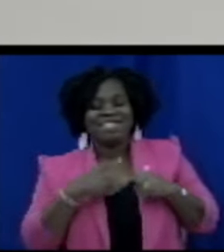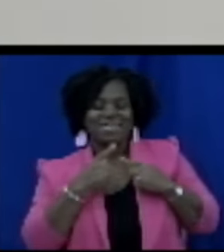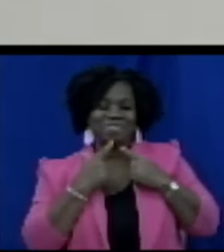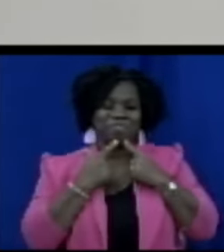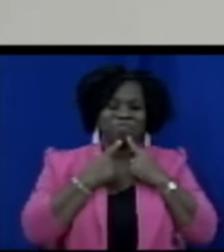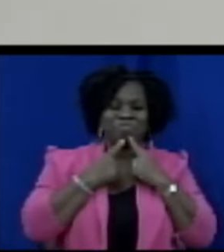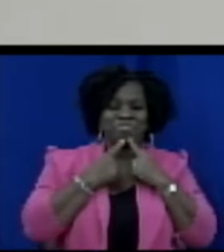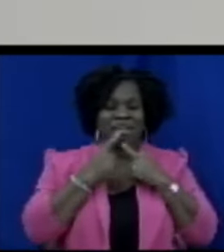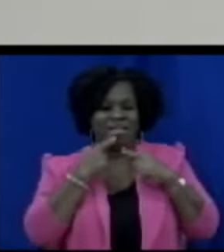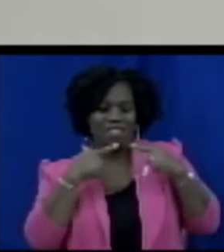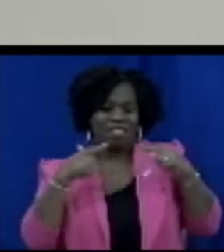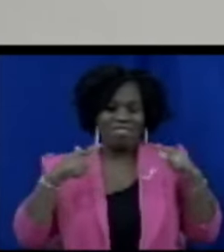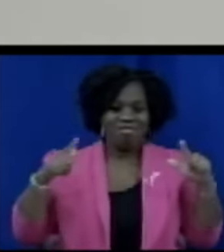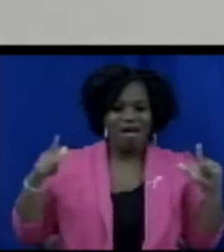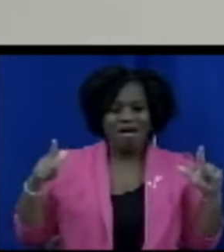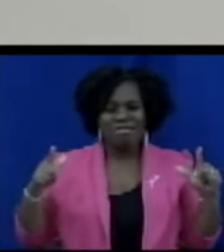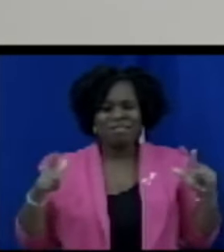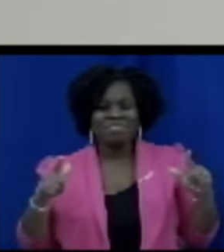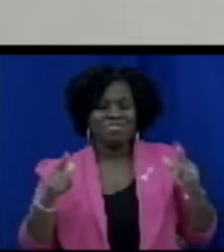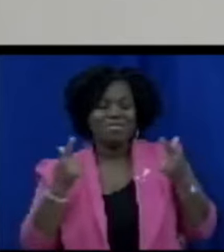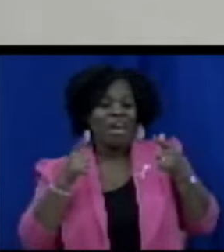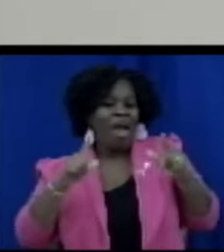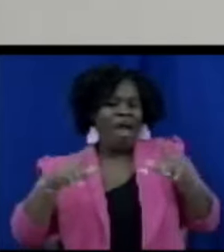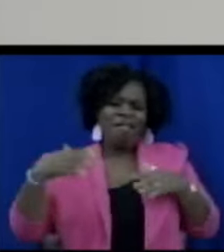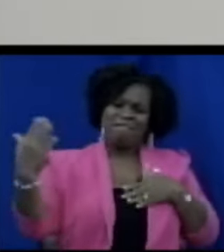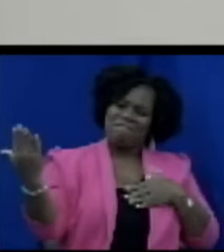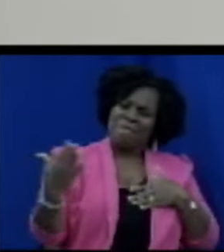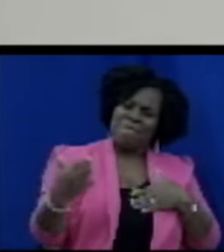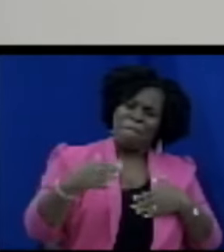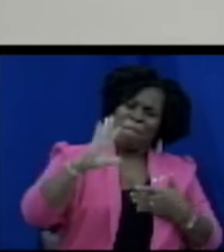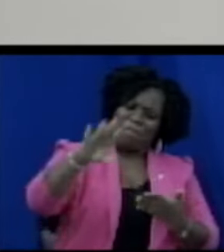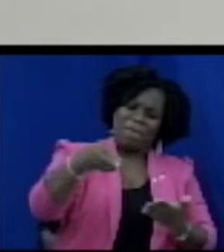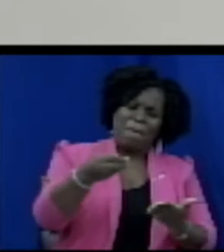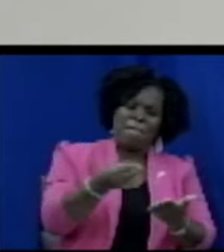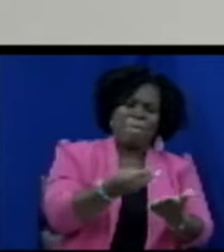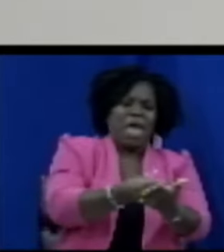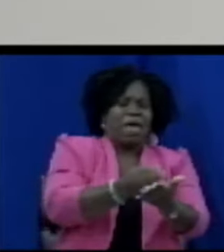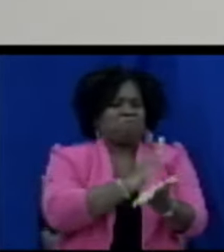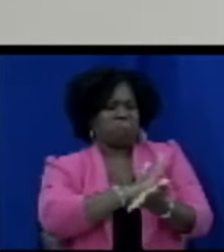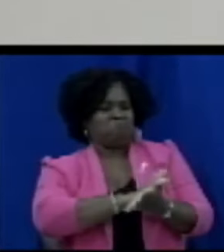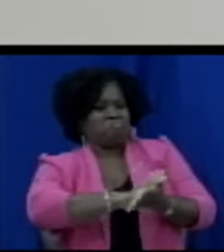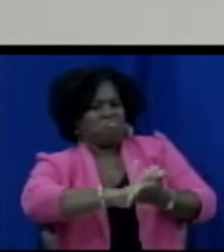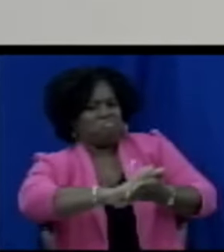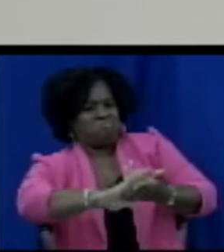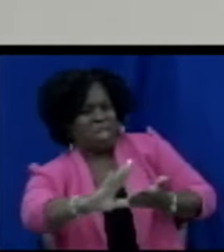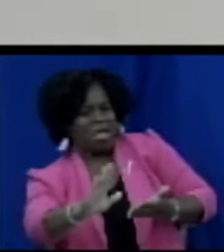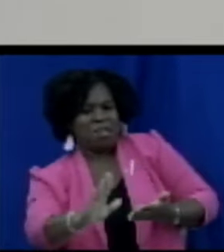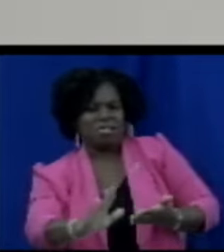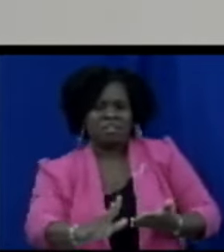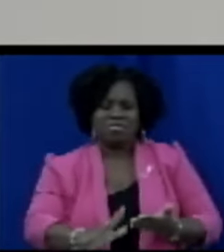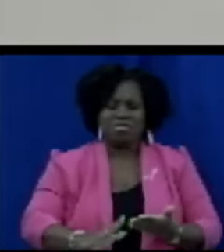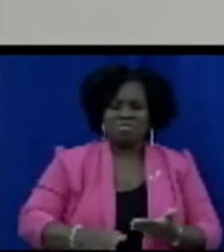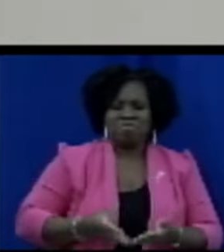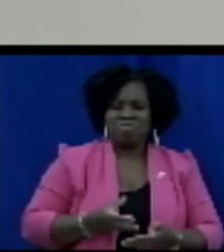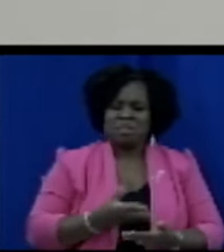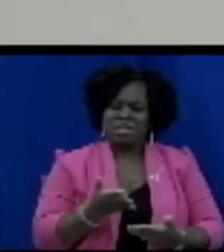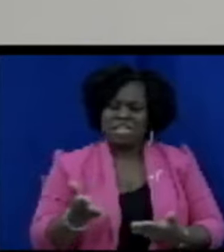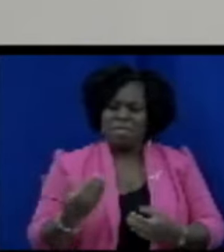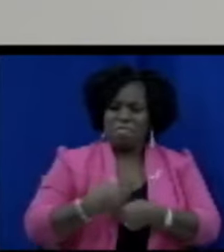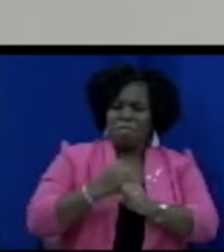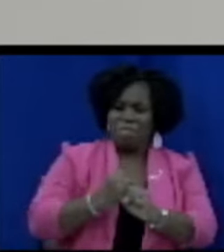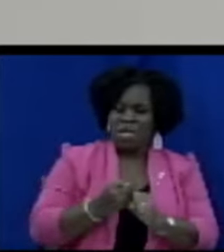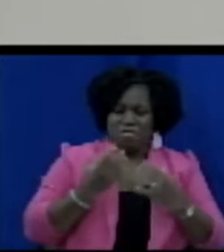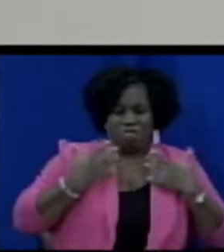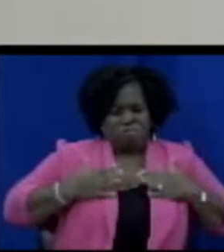in order for you to encourage you to buy the product you know and they may tell you that a product is supposed to do x and y